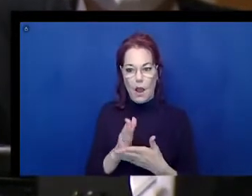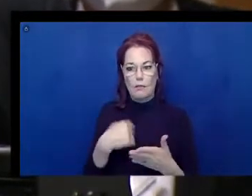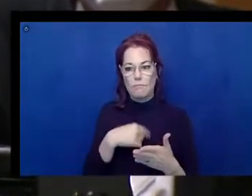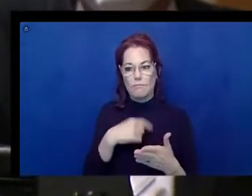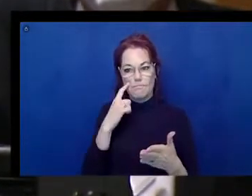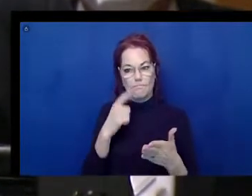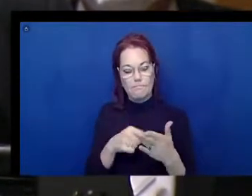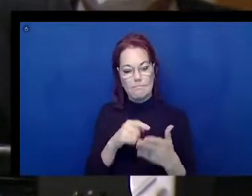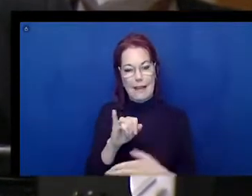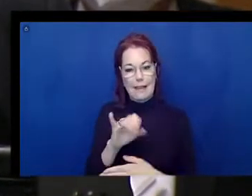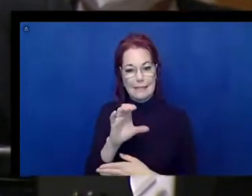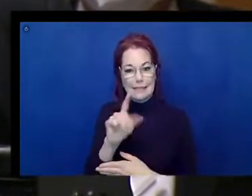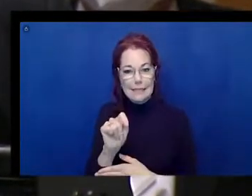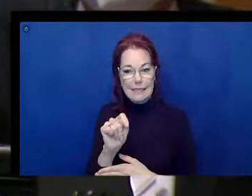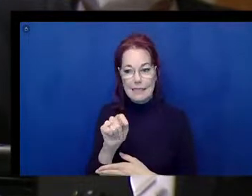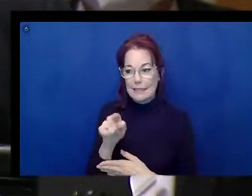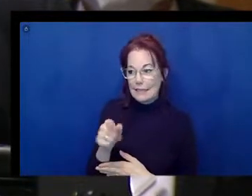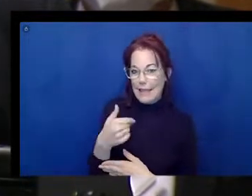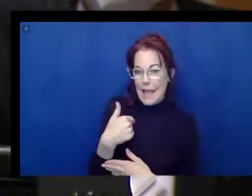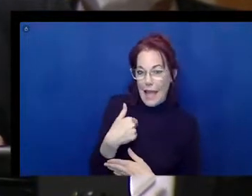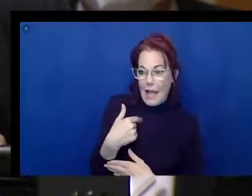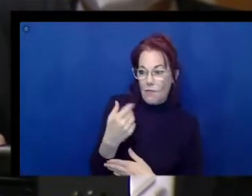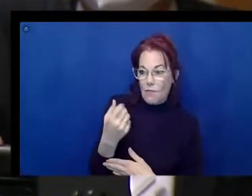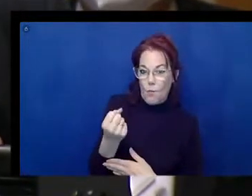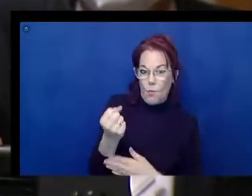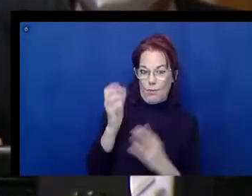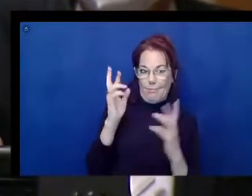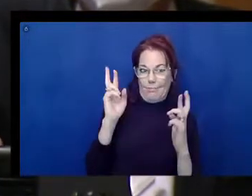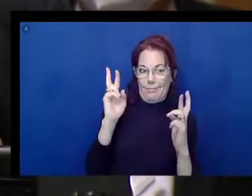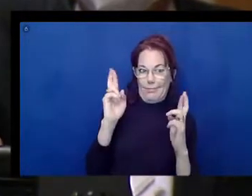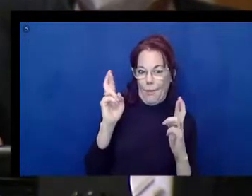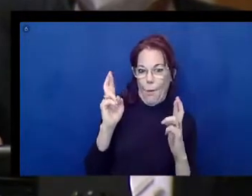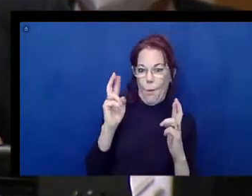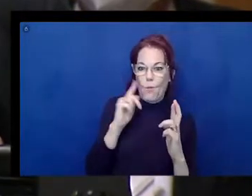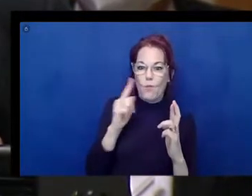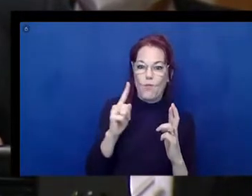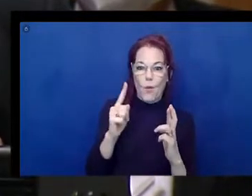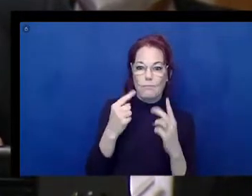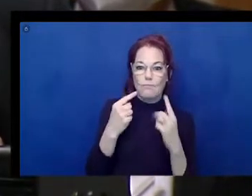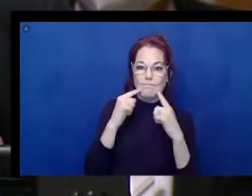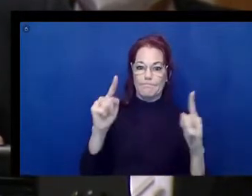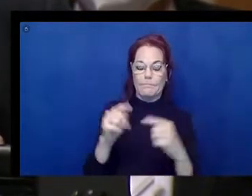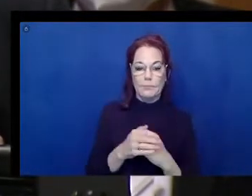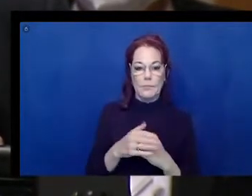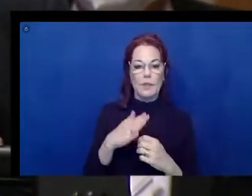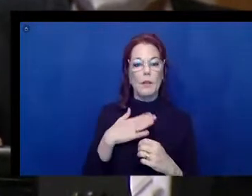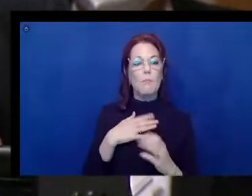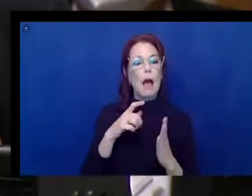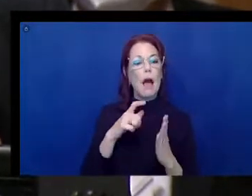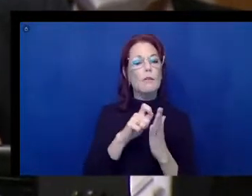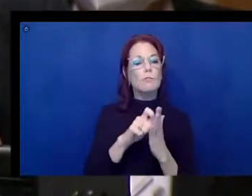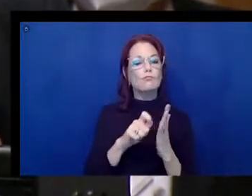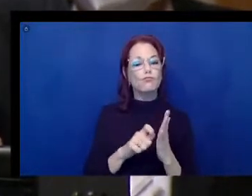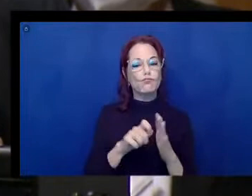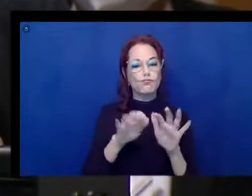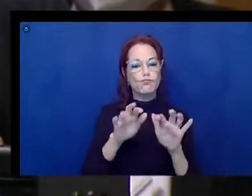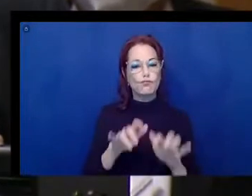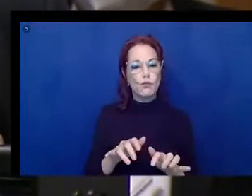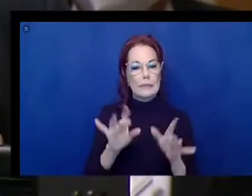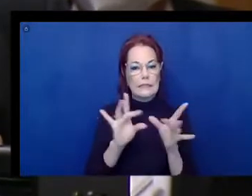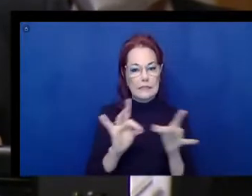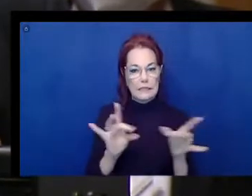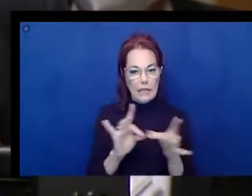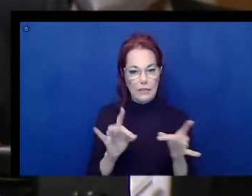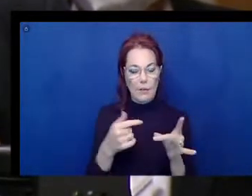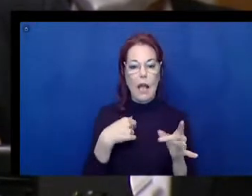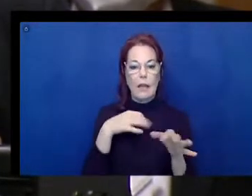access these federal programs in a more dynamic fashion. In my written testimony, I go through the process of explaining how when I went blind in